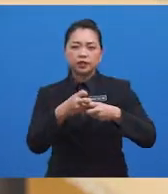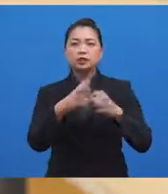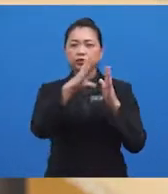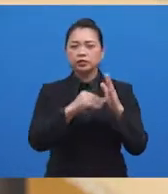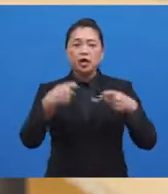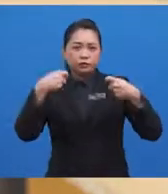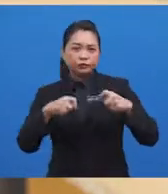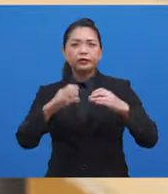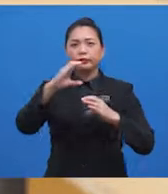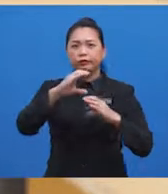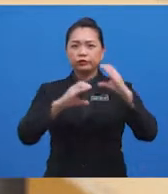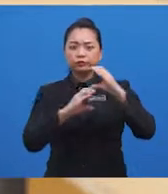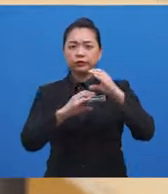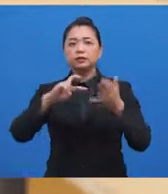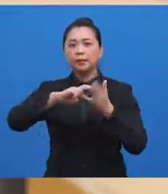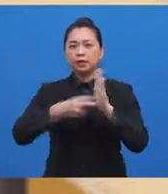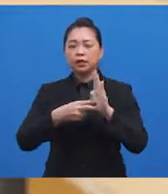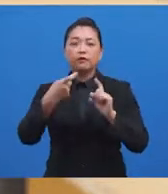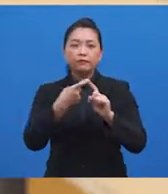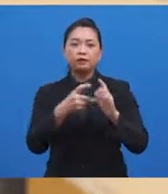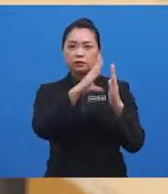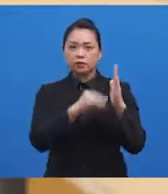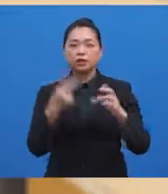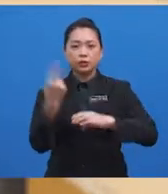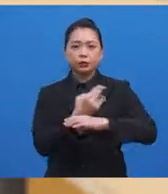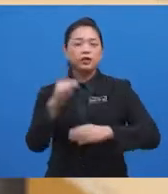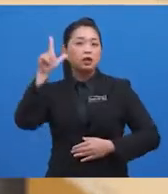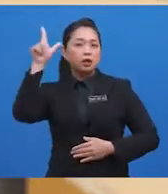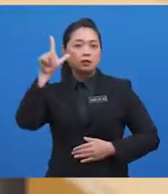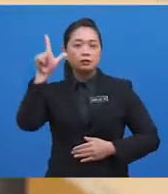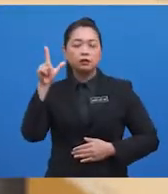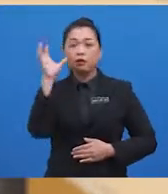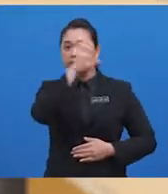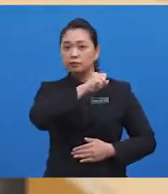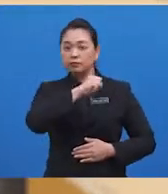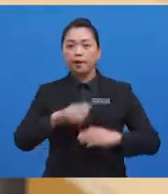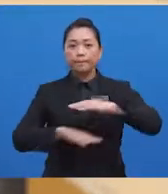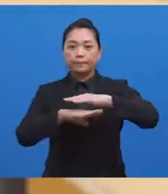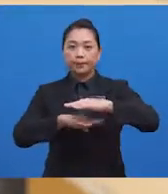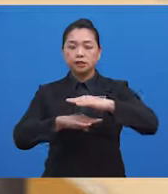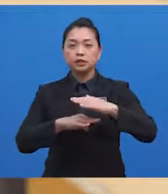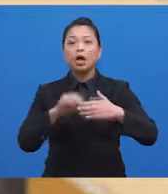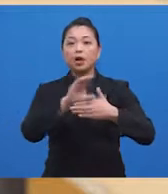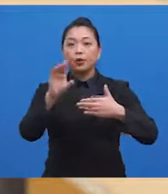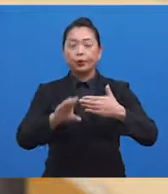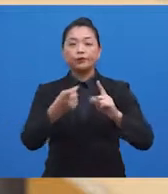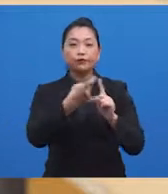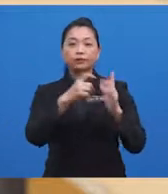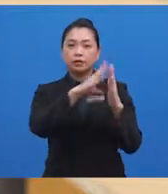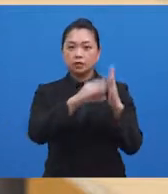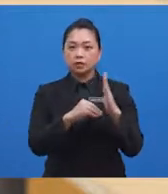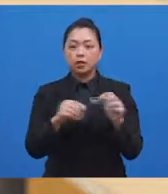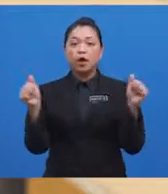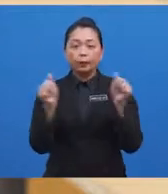to construct meaning from the text using logical assumptions based upon clues from the text